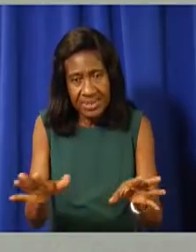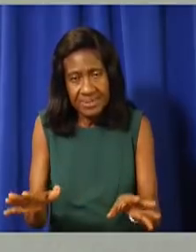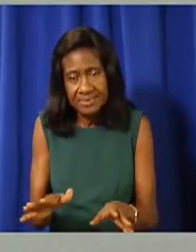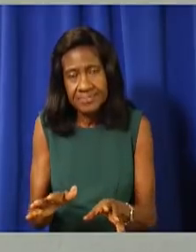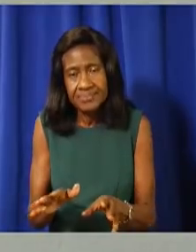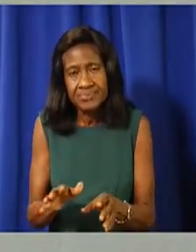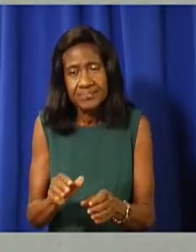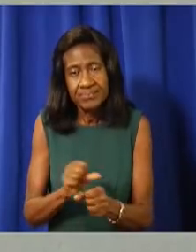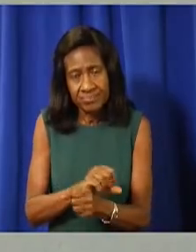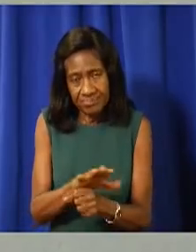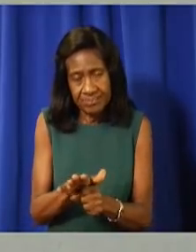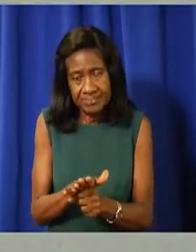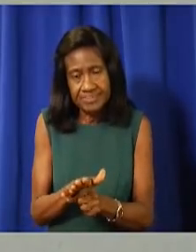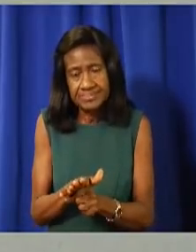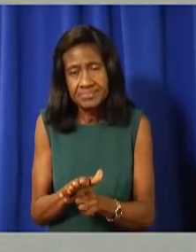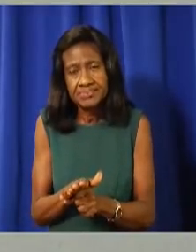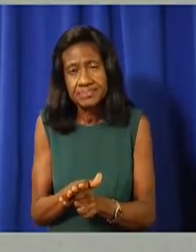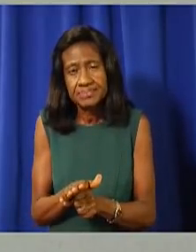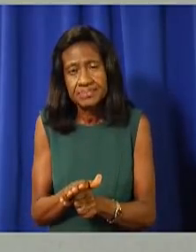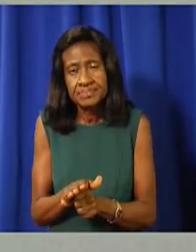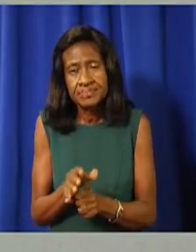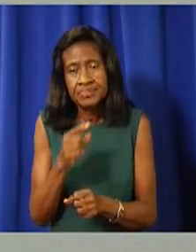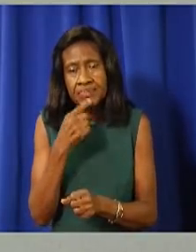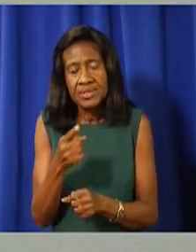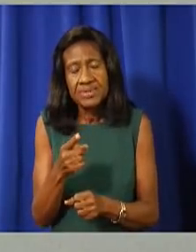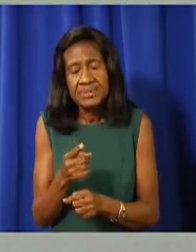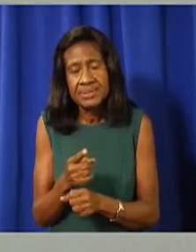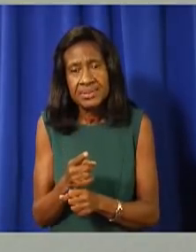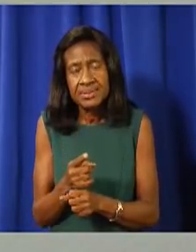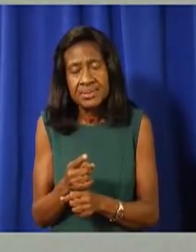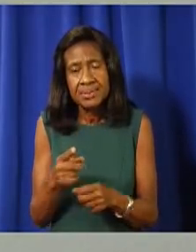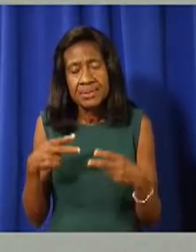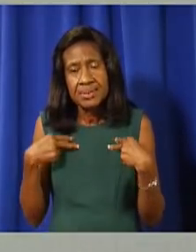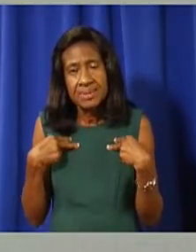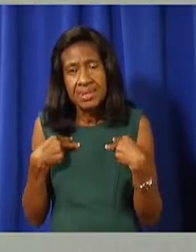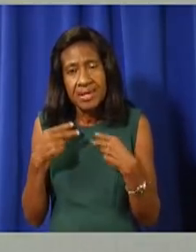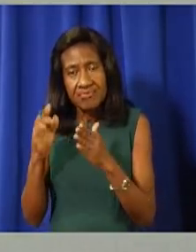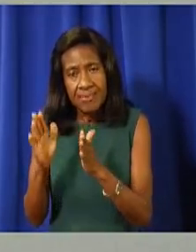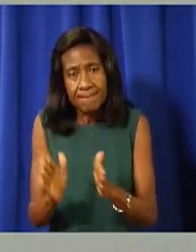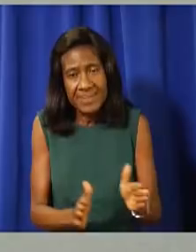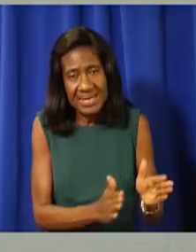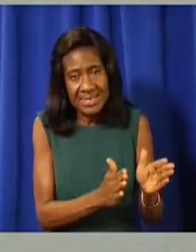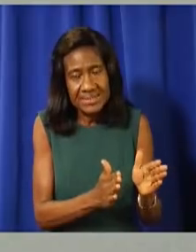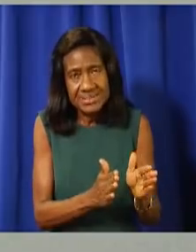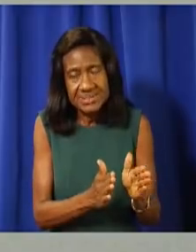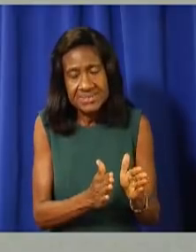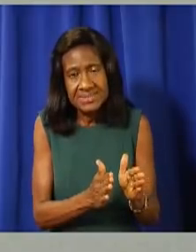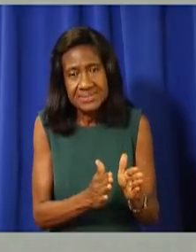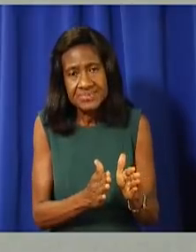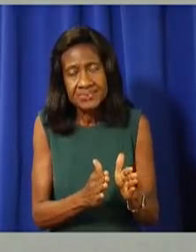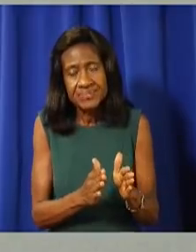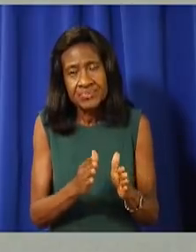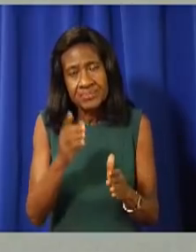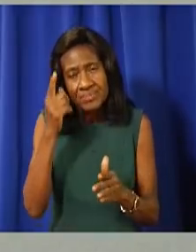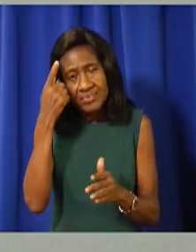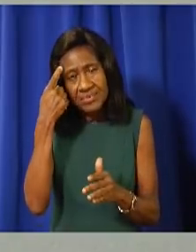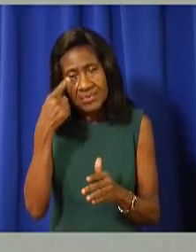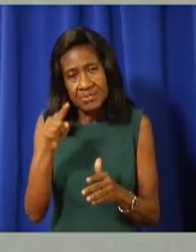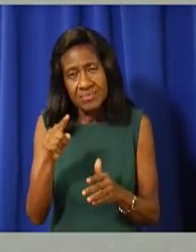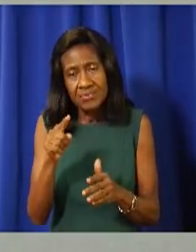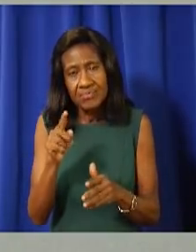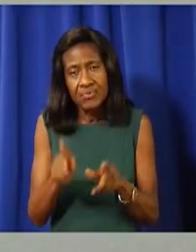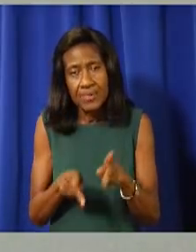have we have plans still in place to keep all those who are not vaccinated doing 14